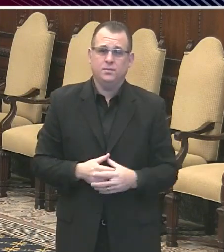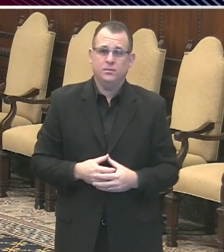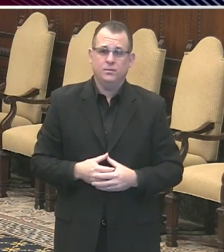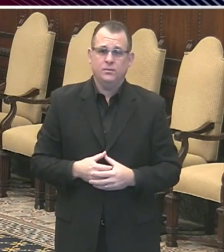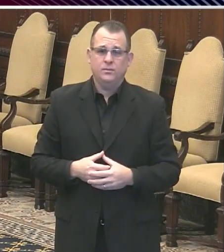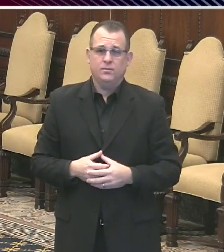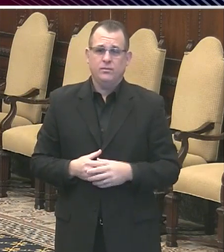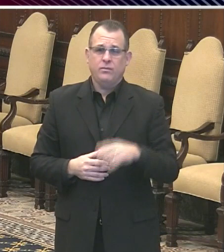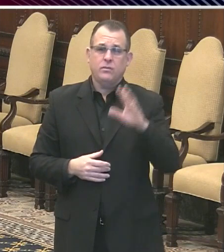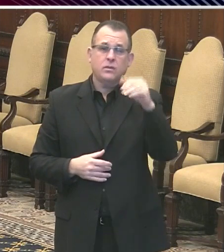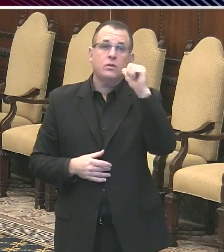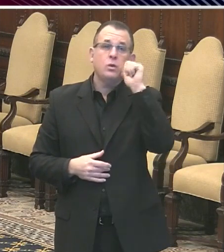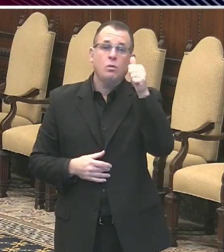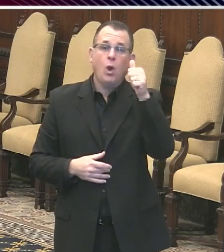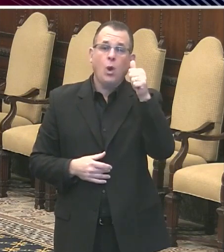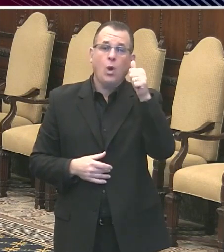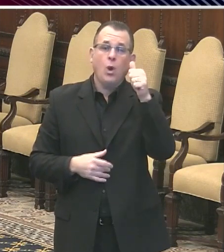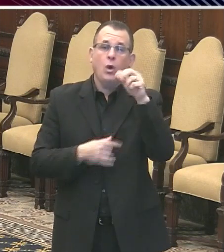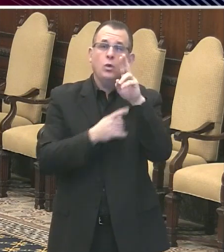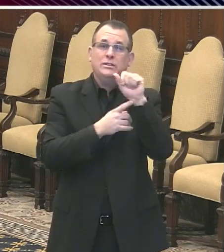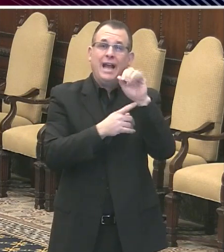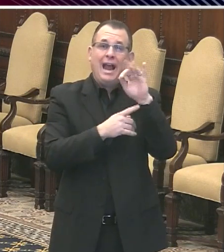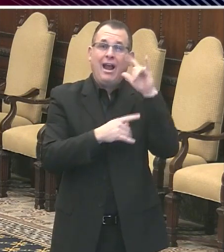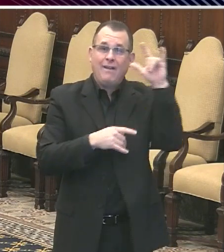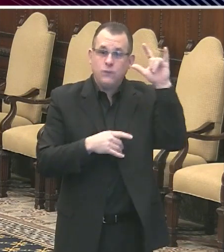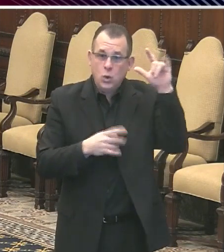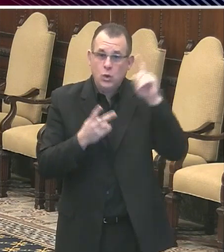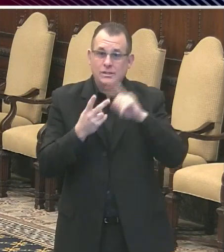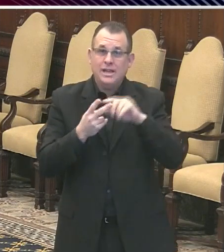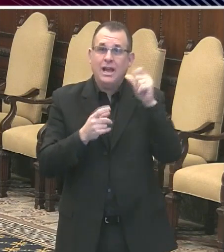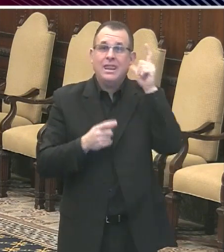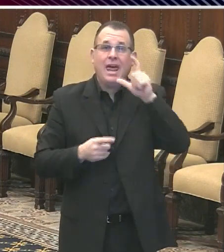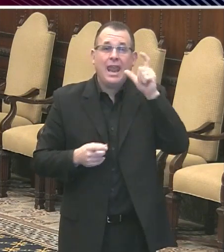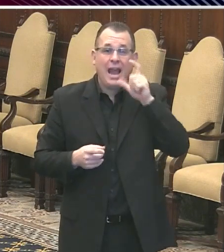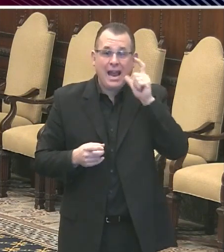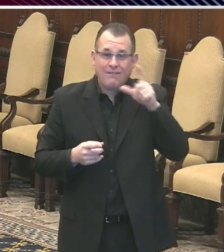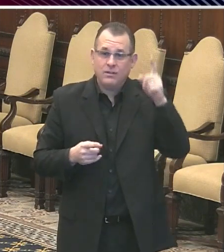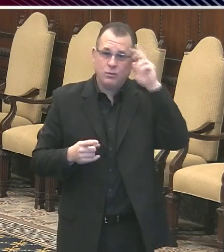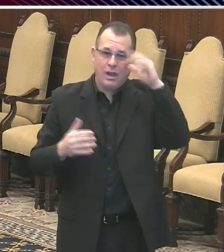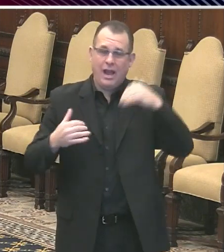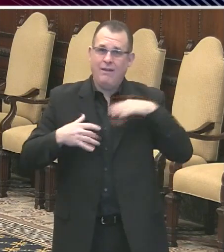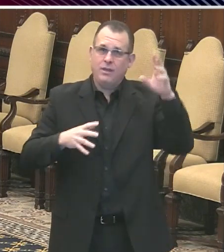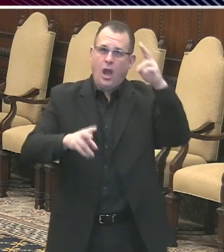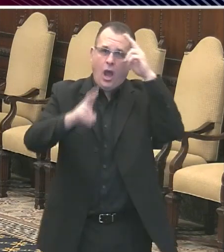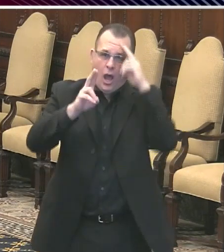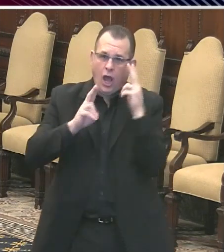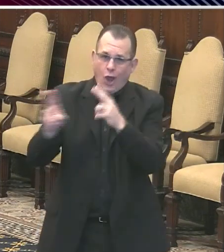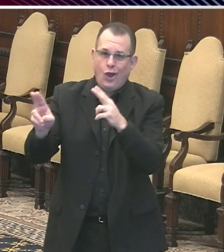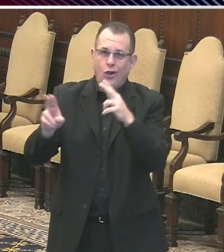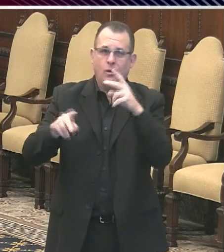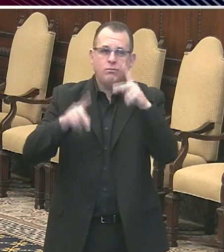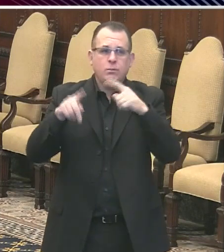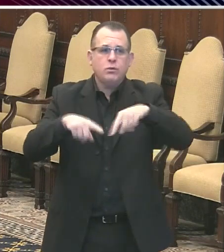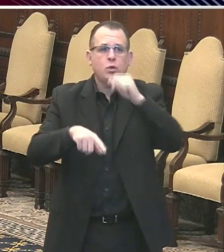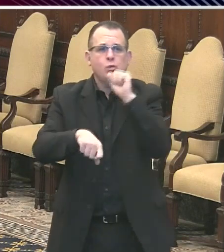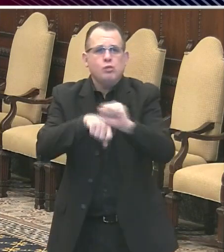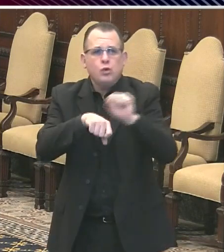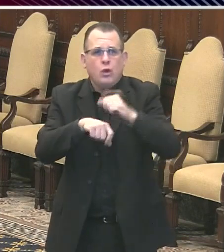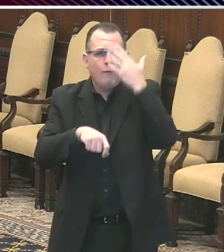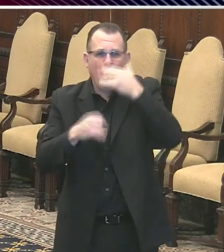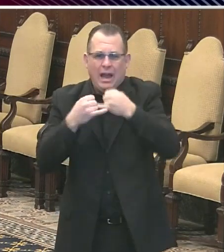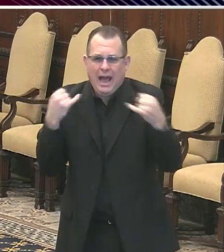frontline COVID-19 responders and essential workers with formation flights over New York City, Newark, Trenton and Philadelphia.